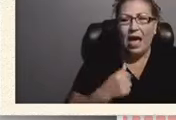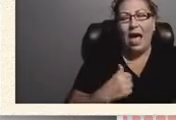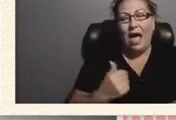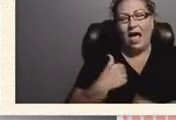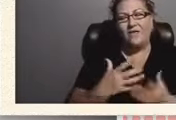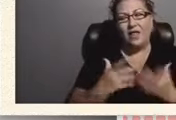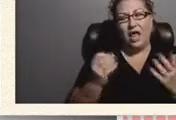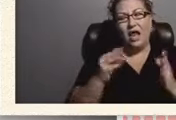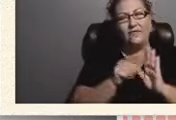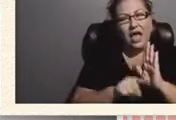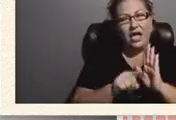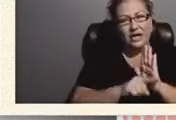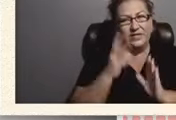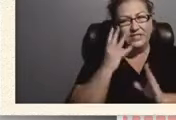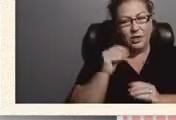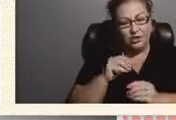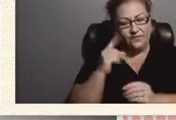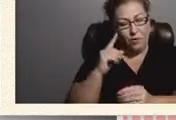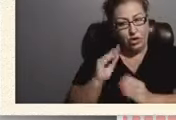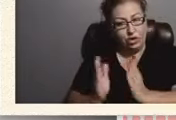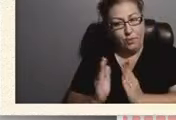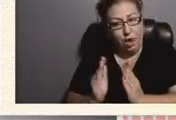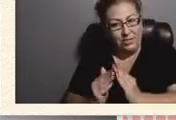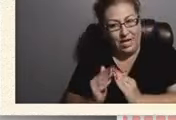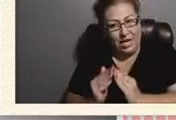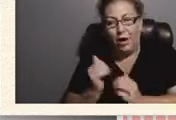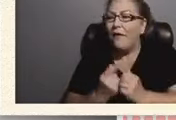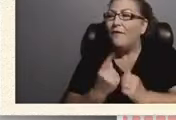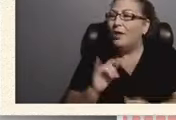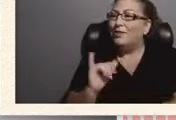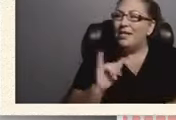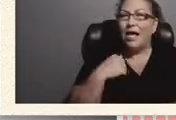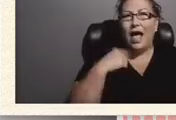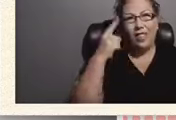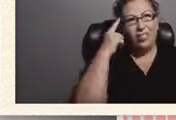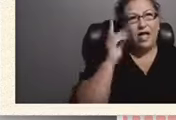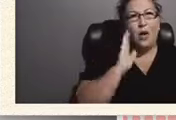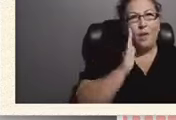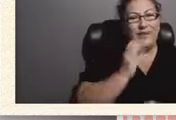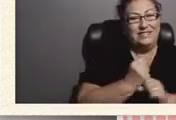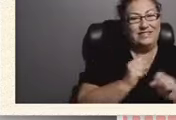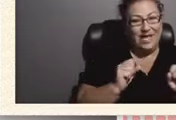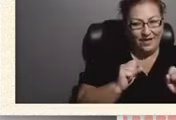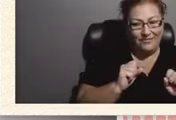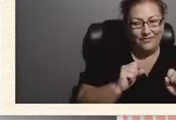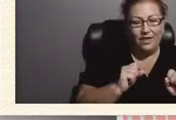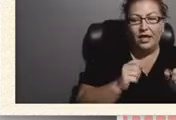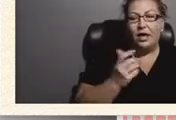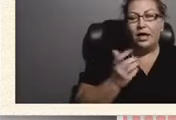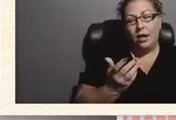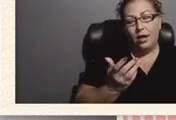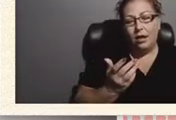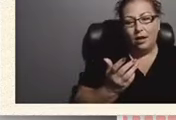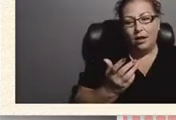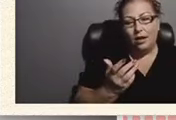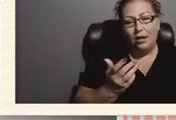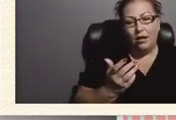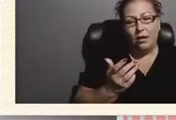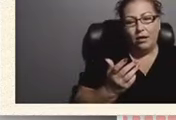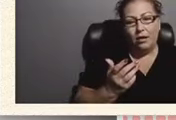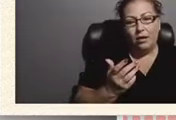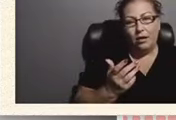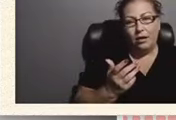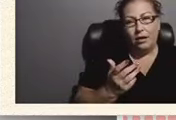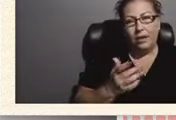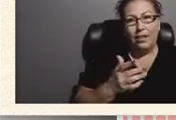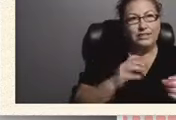experience in a small town which everybody is like oh i think i'll be safe let's let's all move out of a crazy city like miami